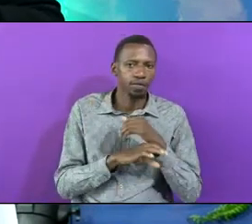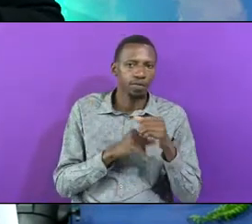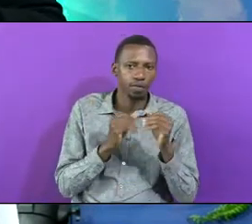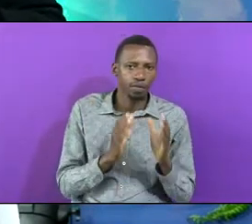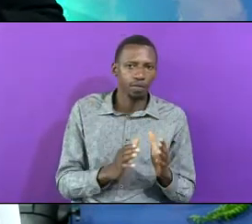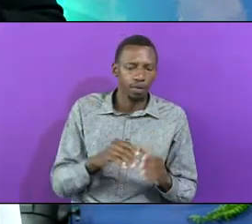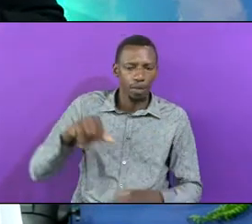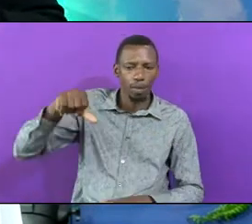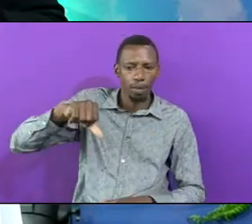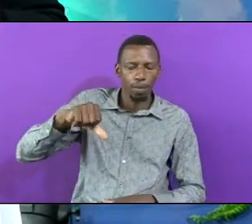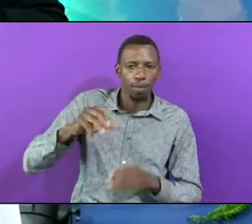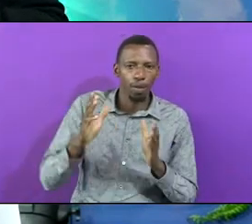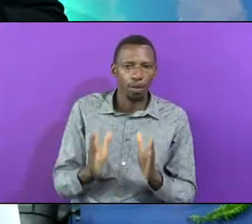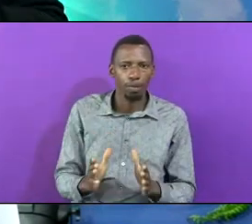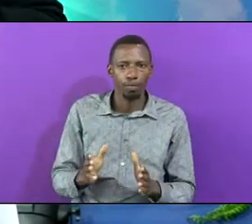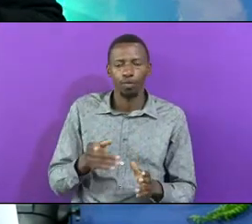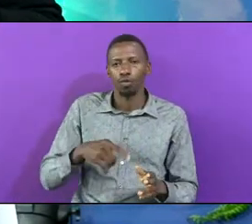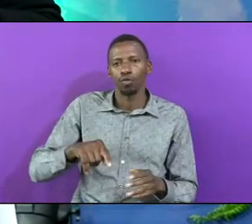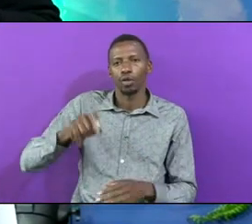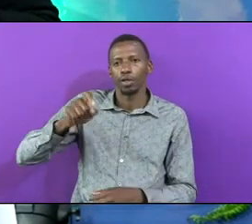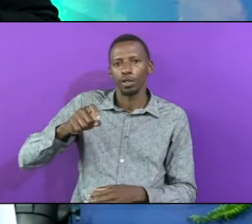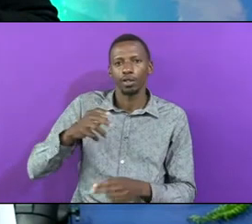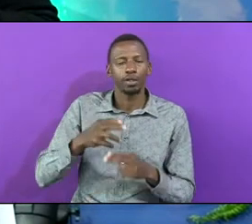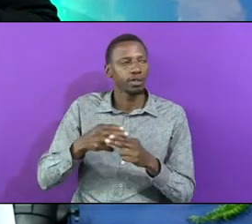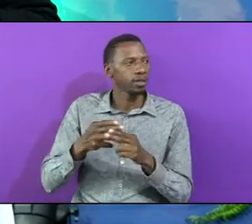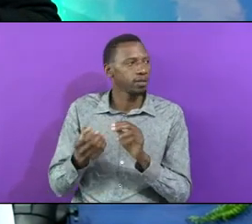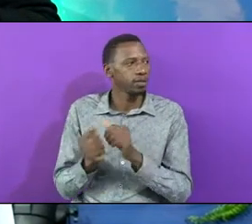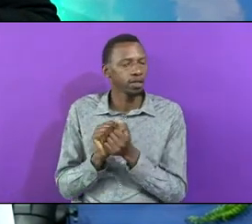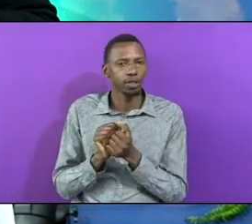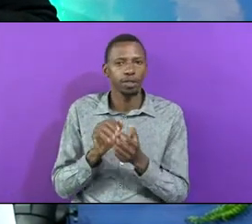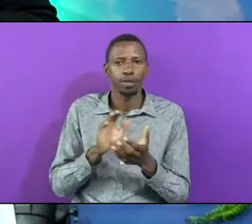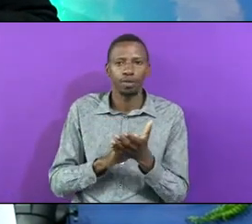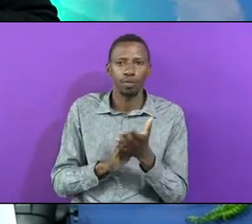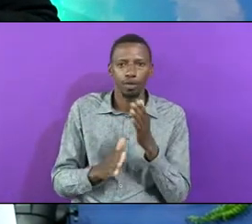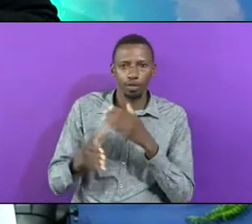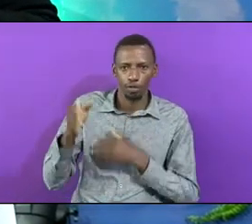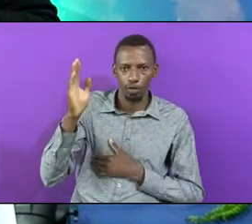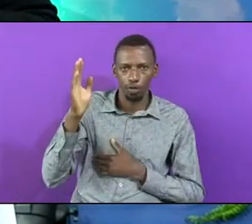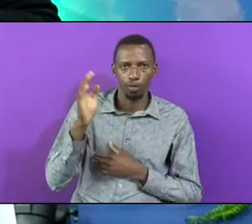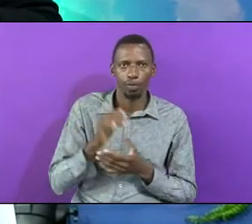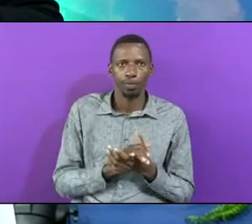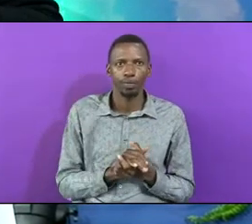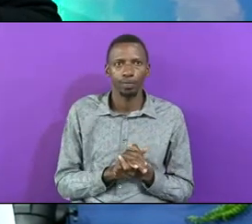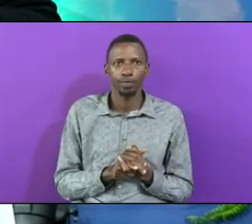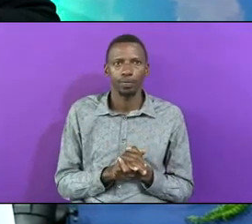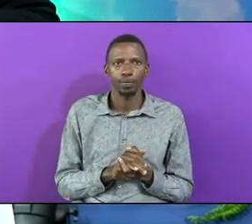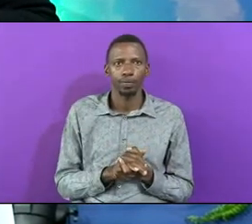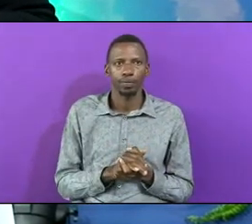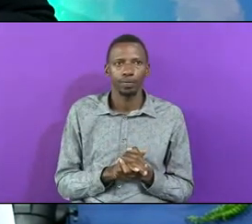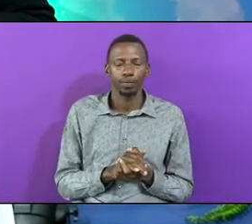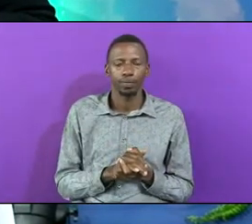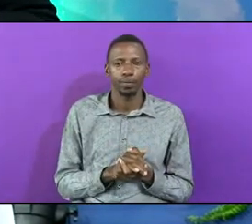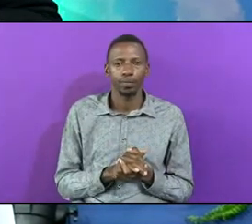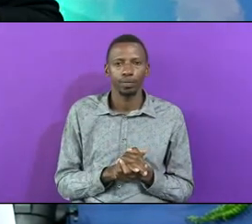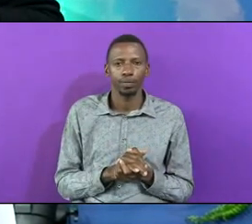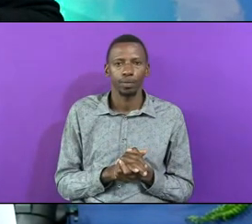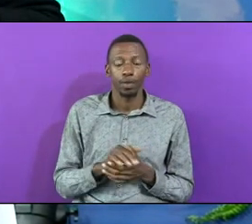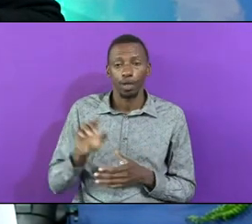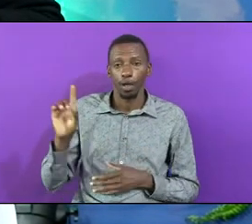A Name Change Praise The Lord Amen For The First Time